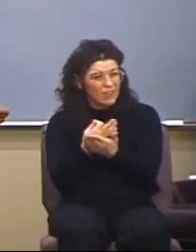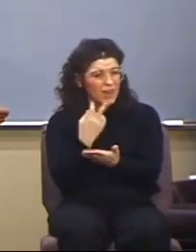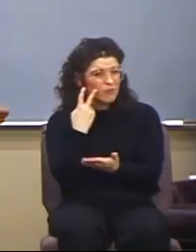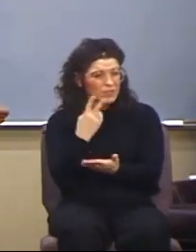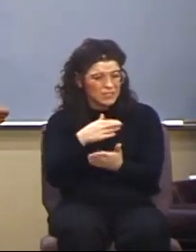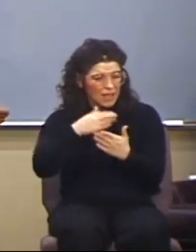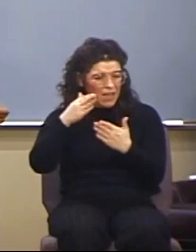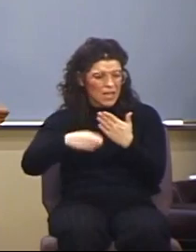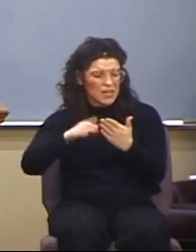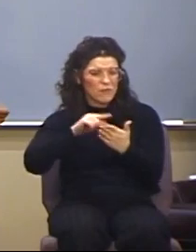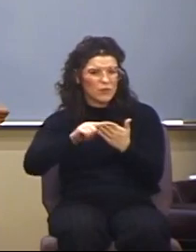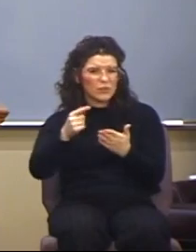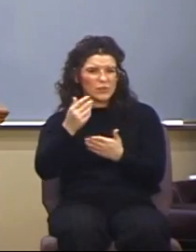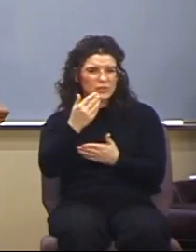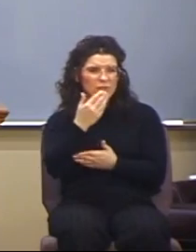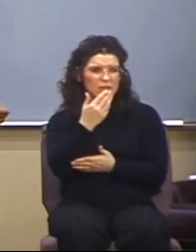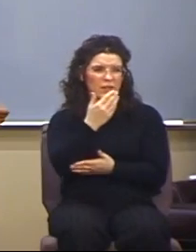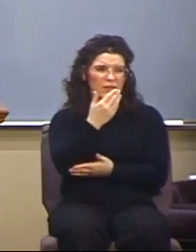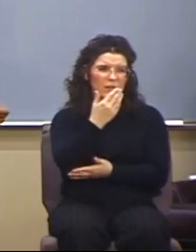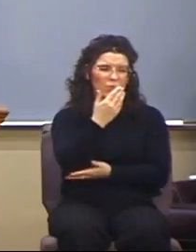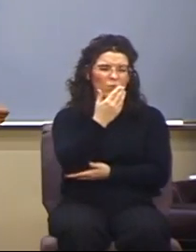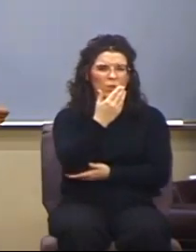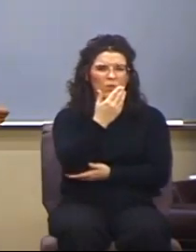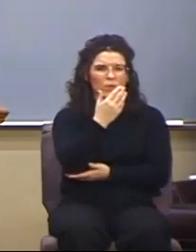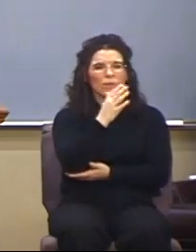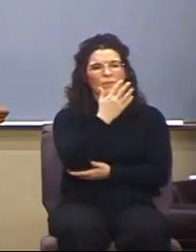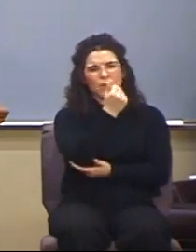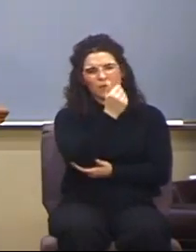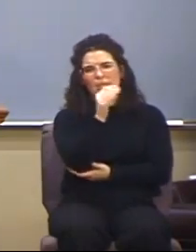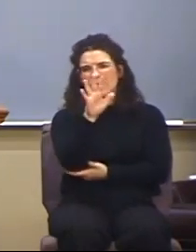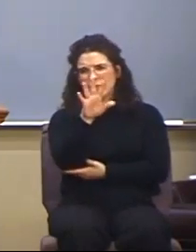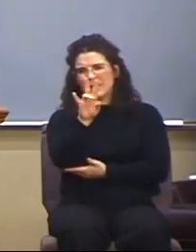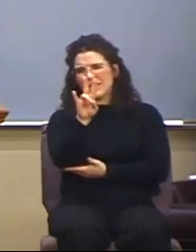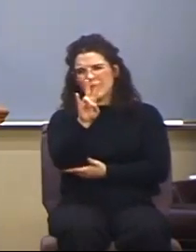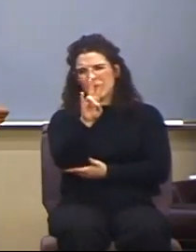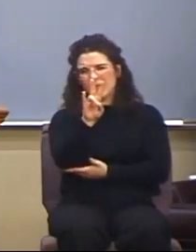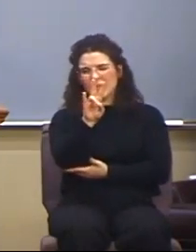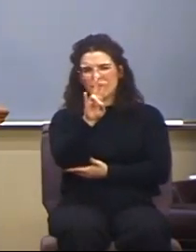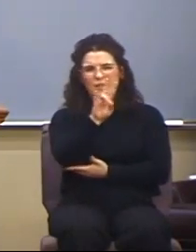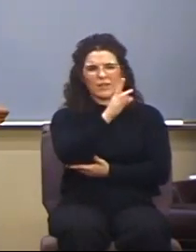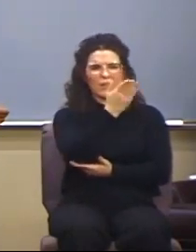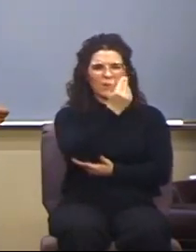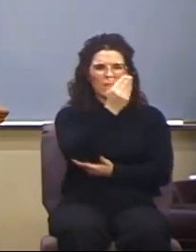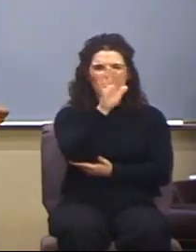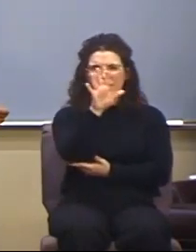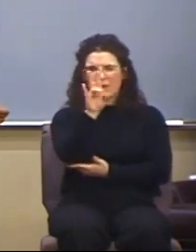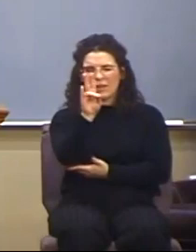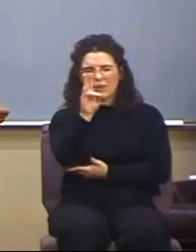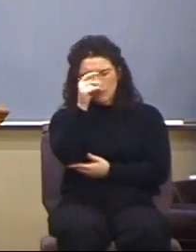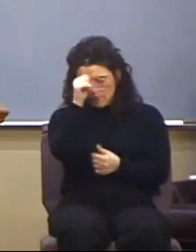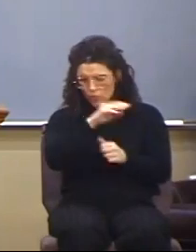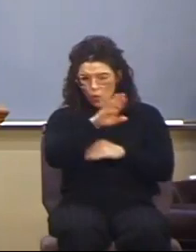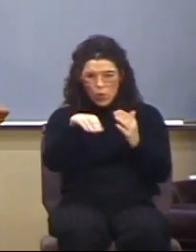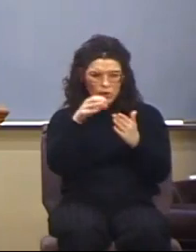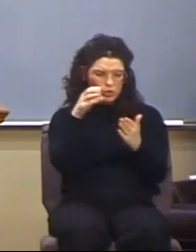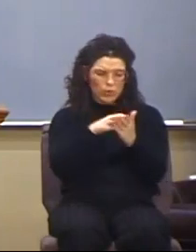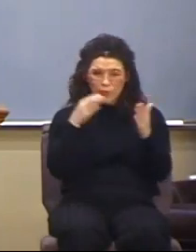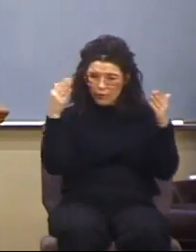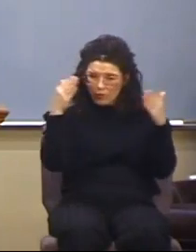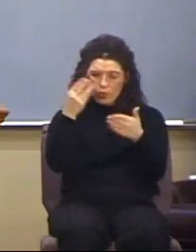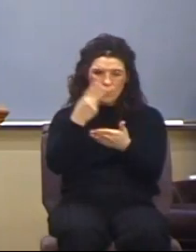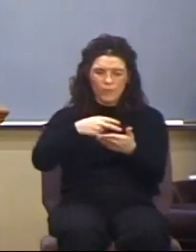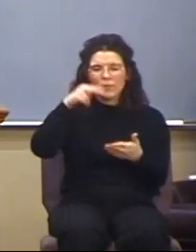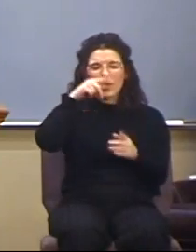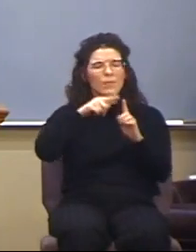15 here in verse 57. In light of resurrection, the entire chapter devoted to resurrection, verse 57, but